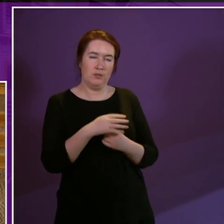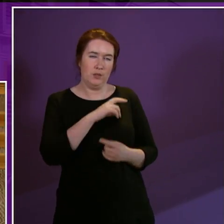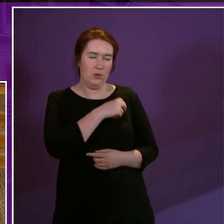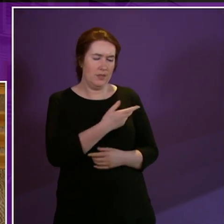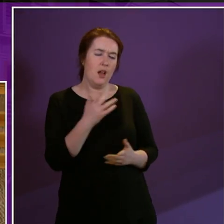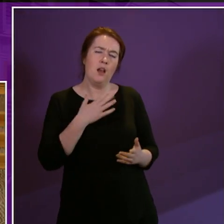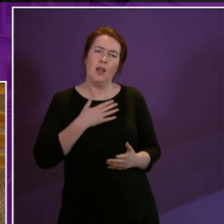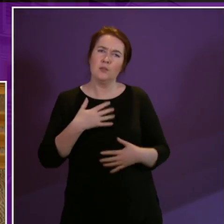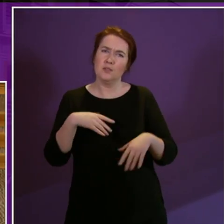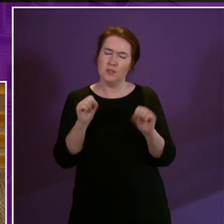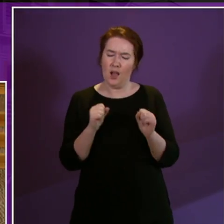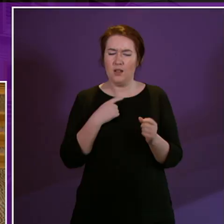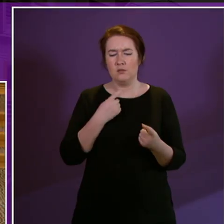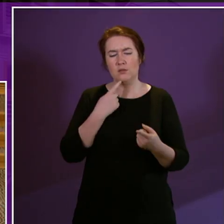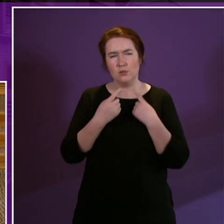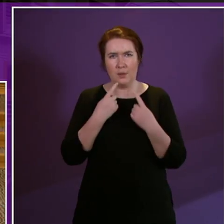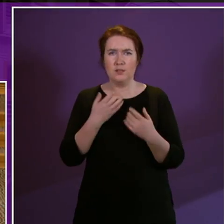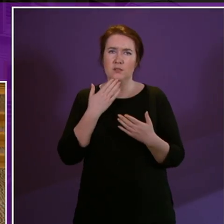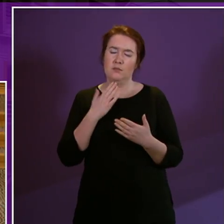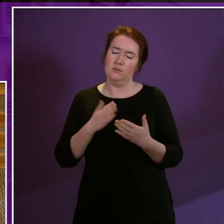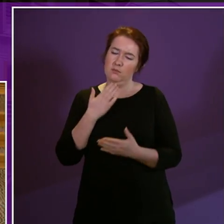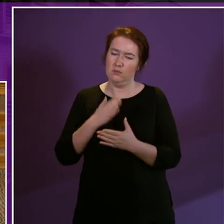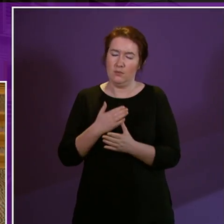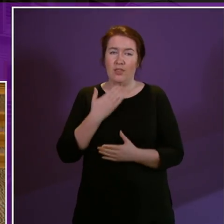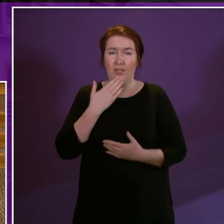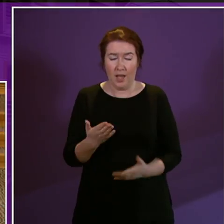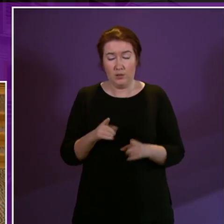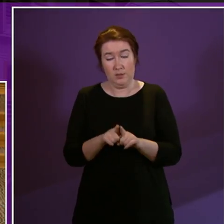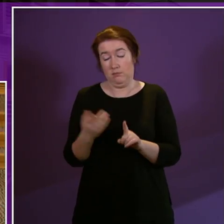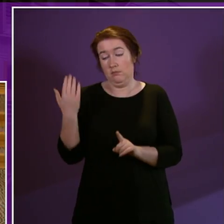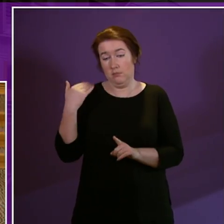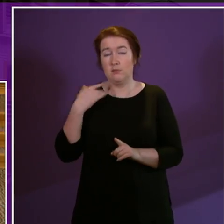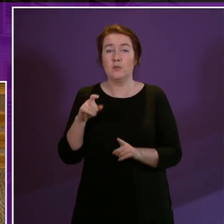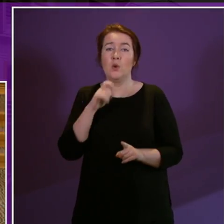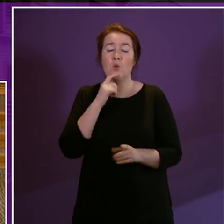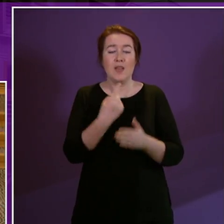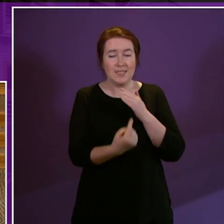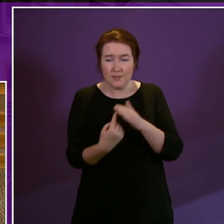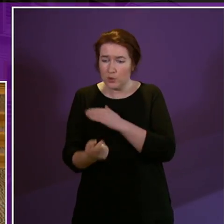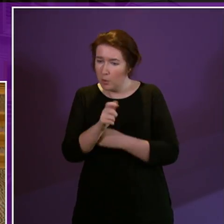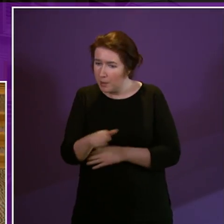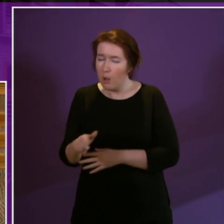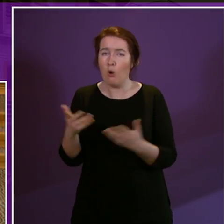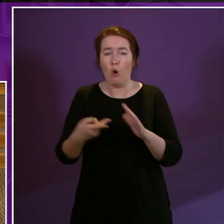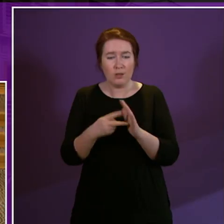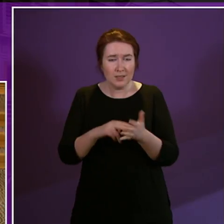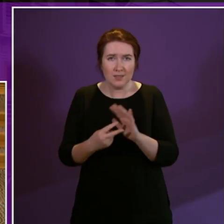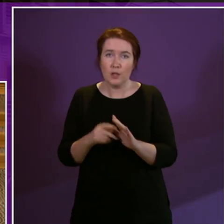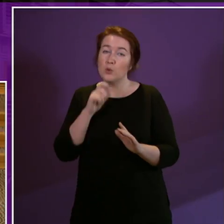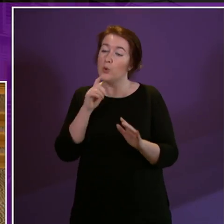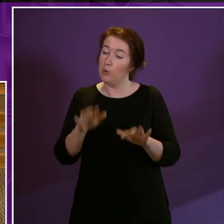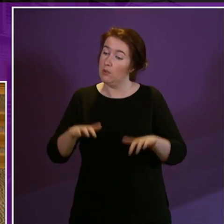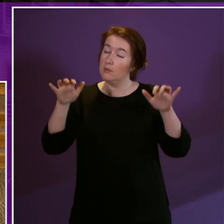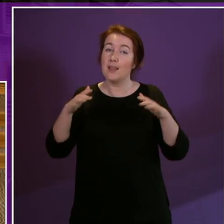start my remarks first of all by thanking as I did earlier those individuals and organisations who have joined us in the